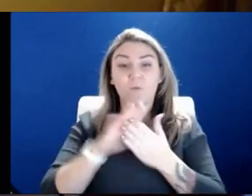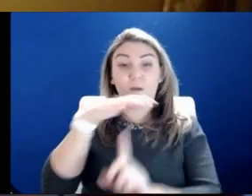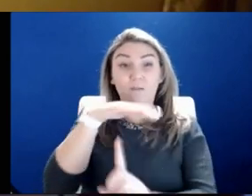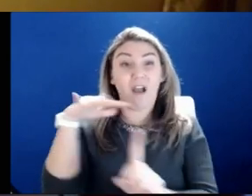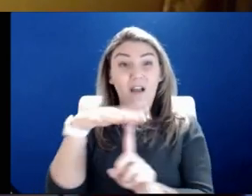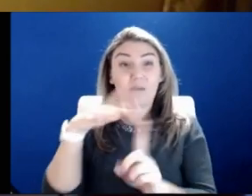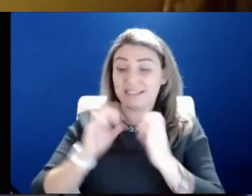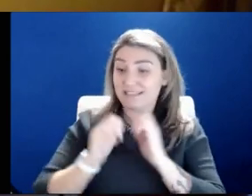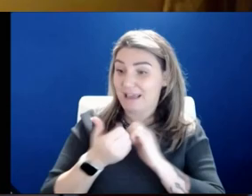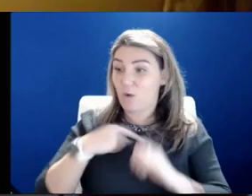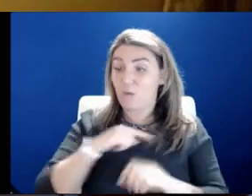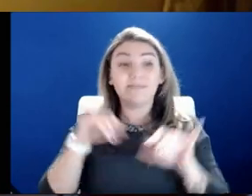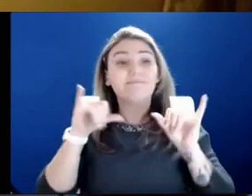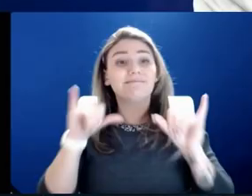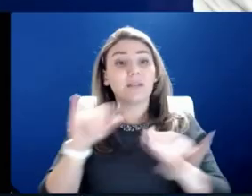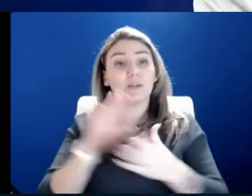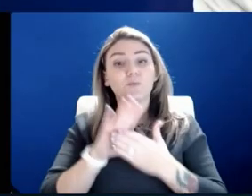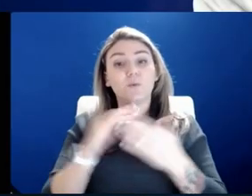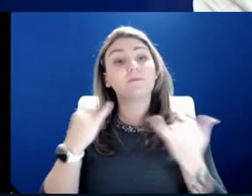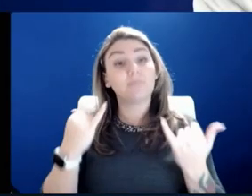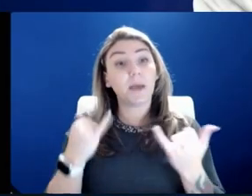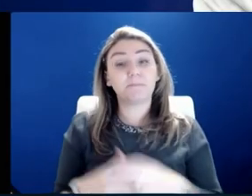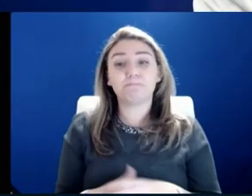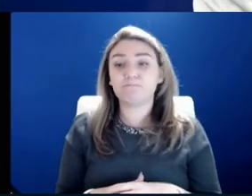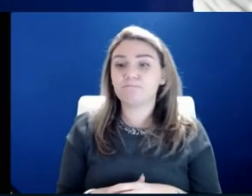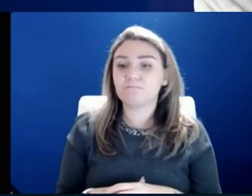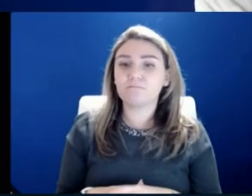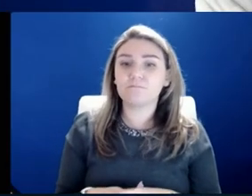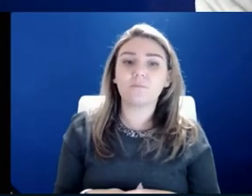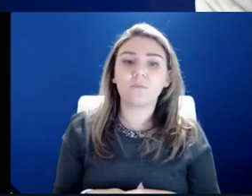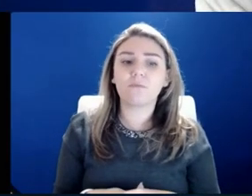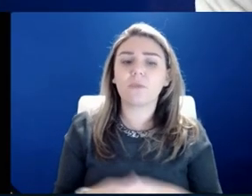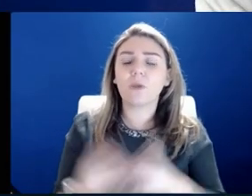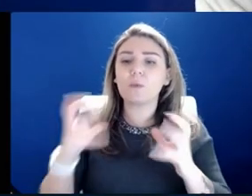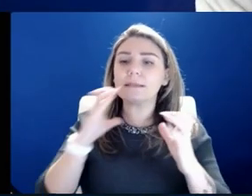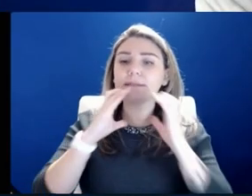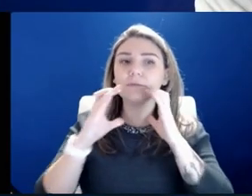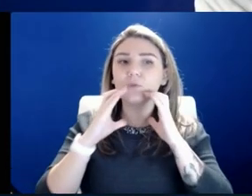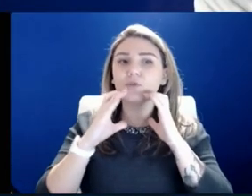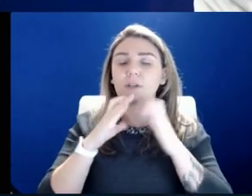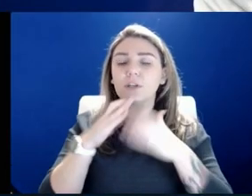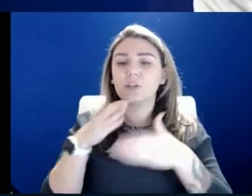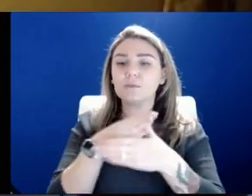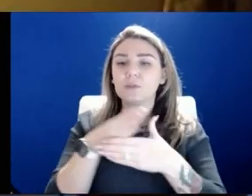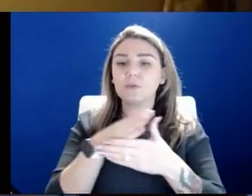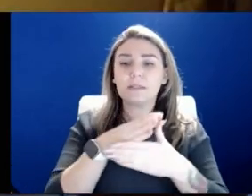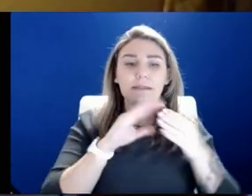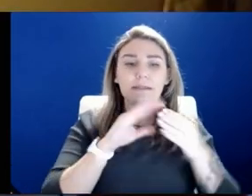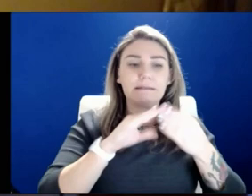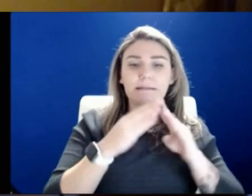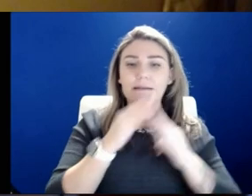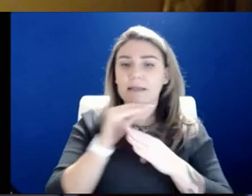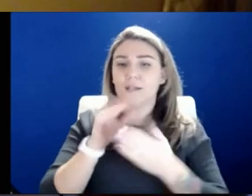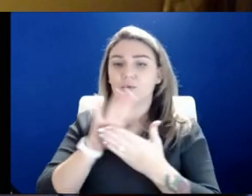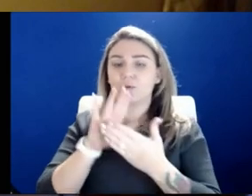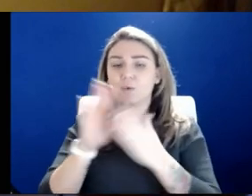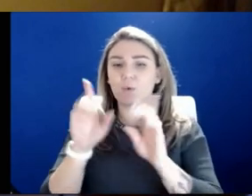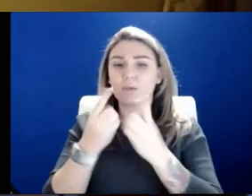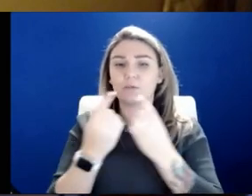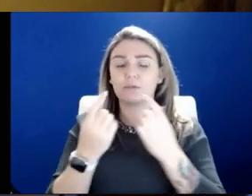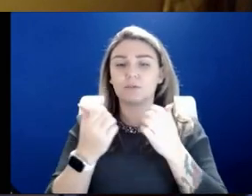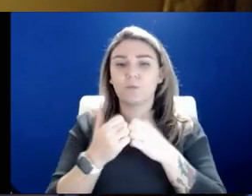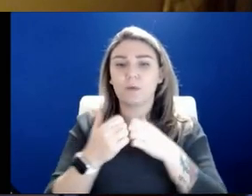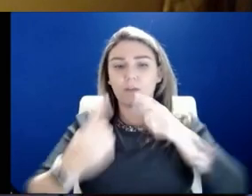we stay in school now. What's the communication like between the city and school districts regarding struggles with